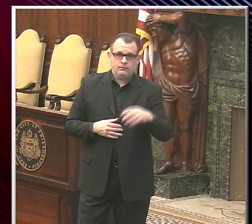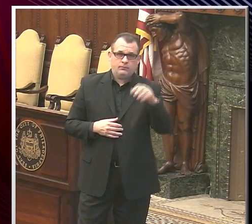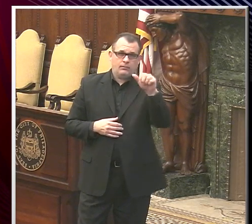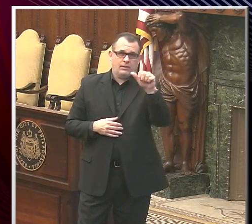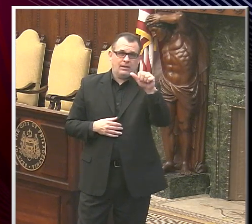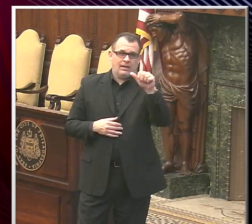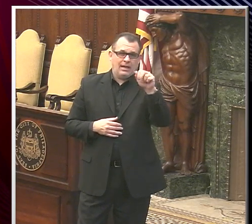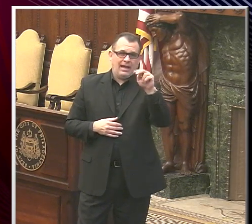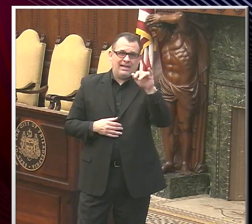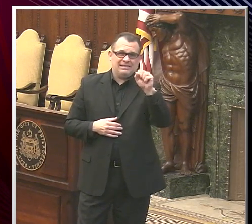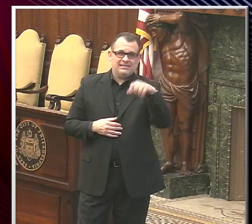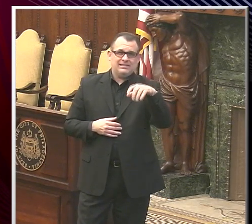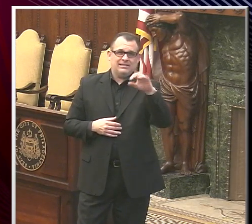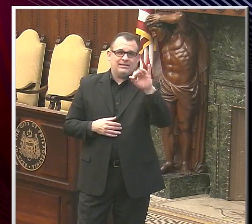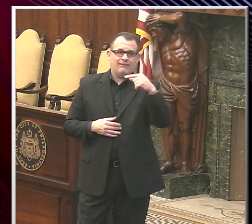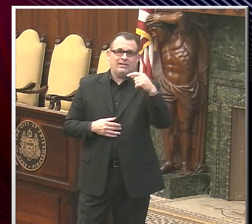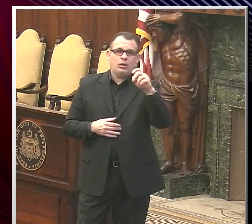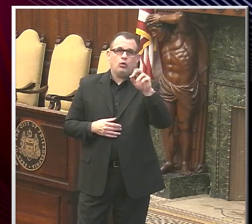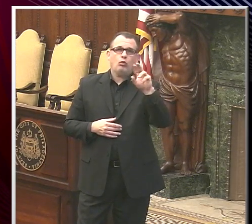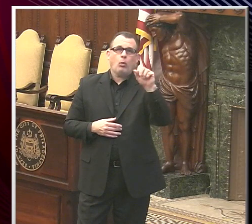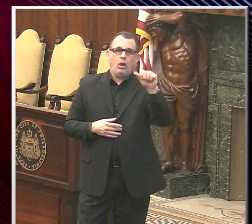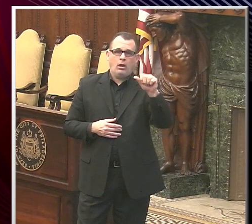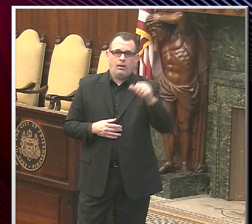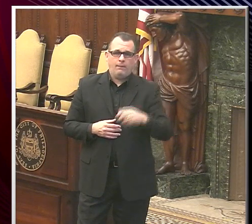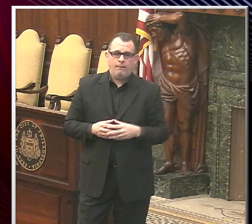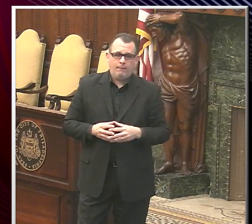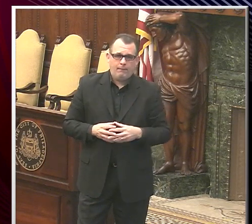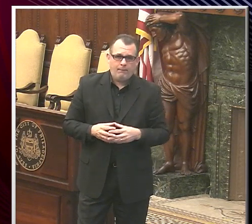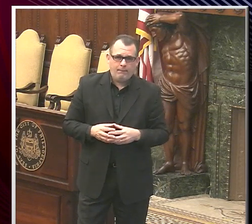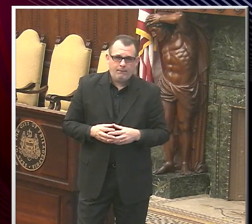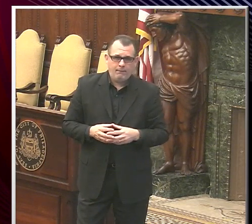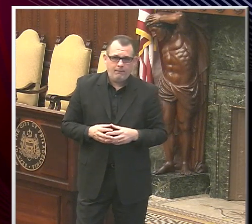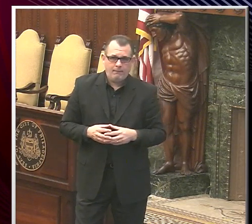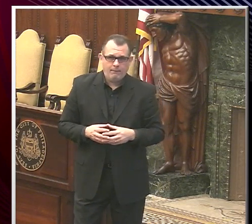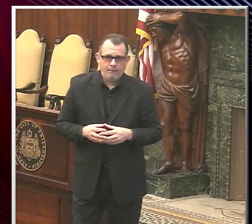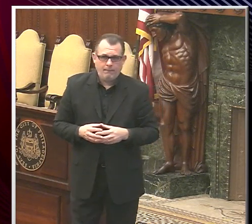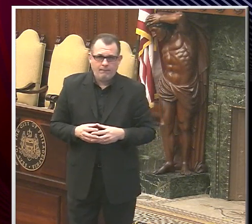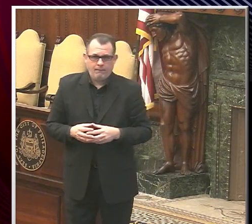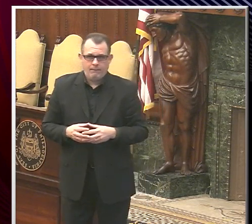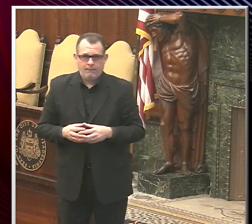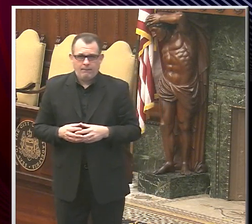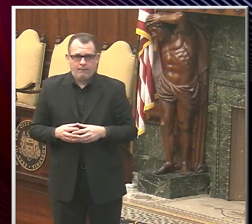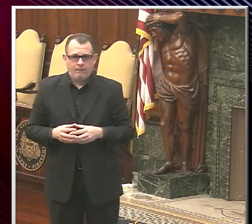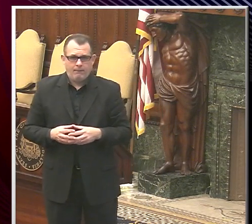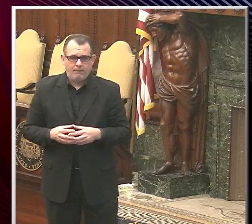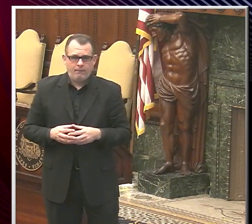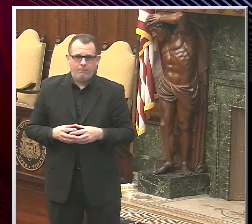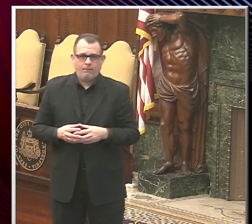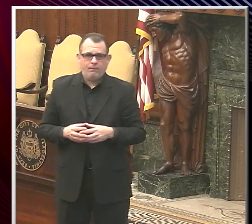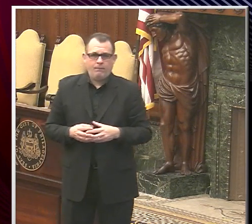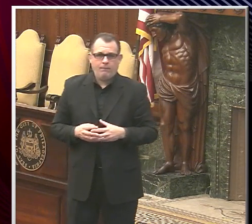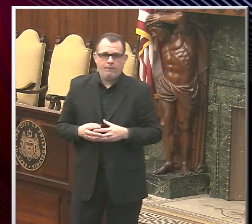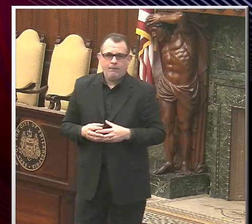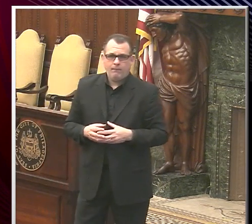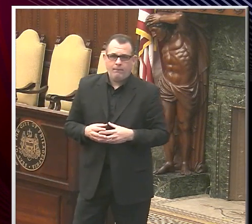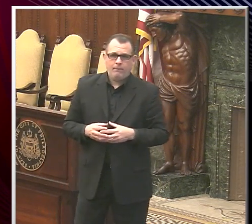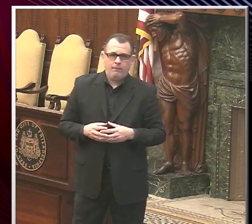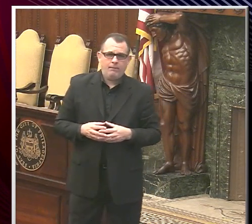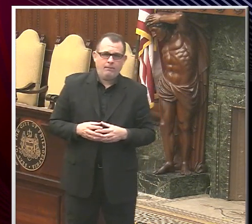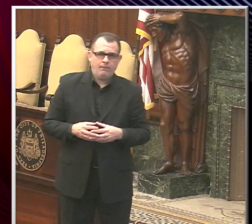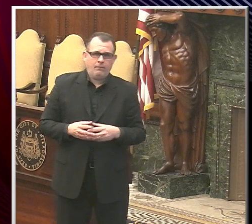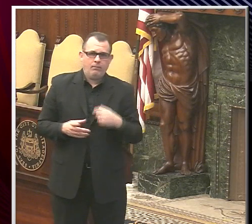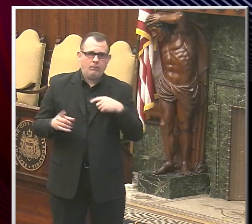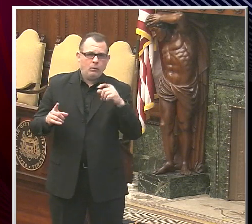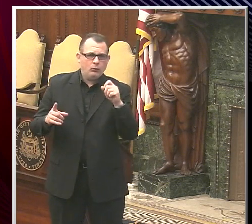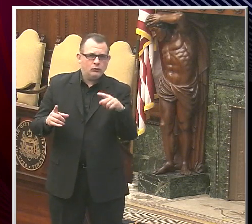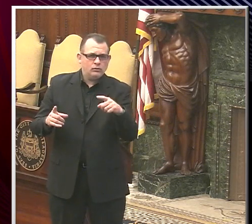Okay. Good afternoon, everyone. Jeremy? Okay. Yes, go ahead. Mayor, Dr. Farley, good afternoon. My question is going to be